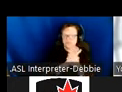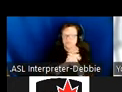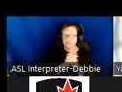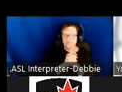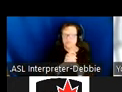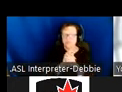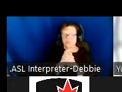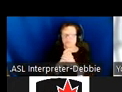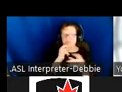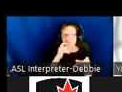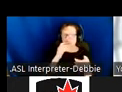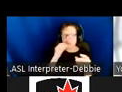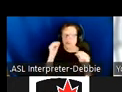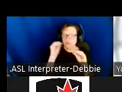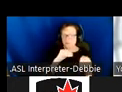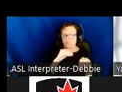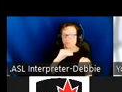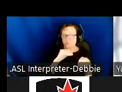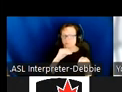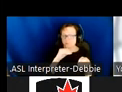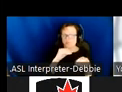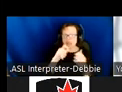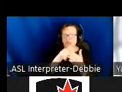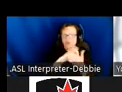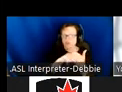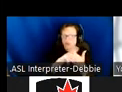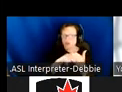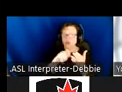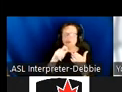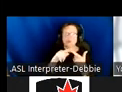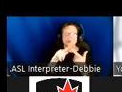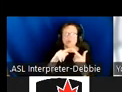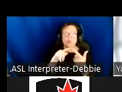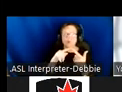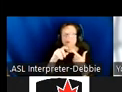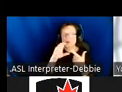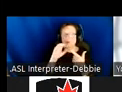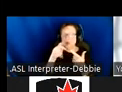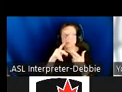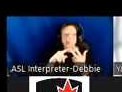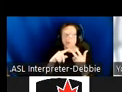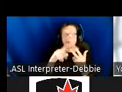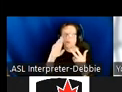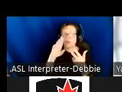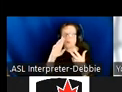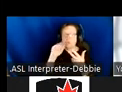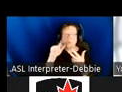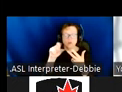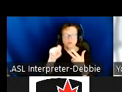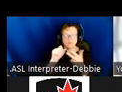to move the tools like a crayon or golf club or violin bow in a correct manner.